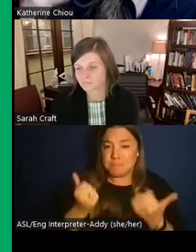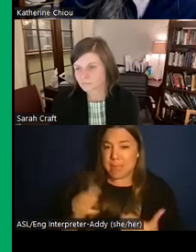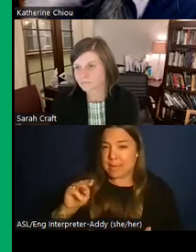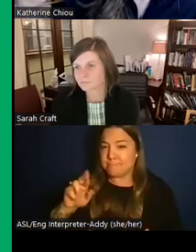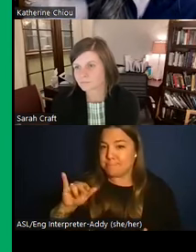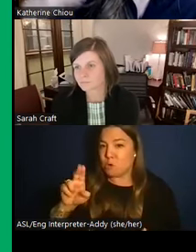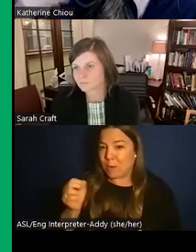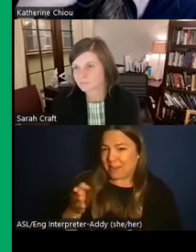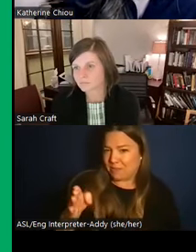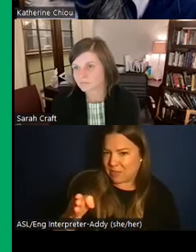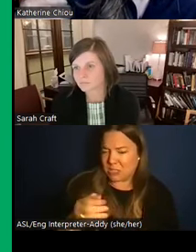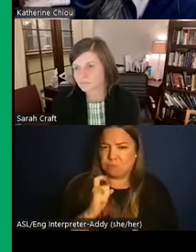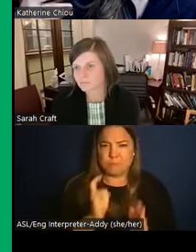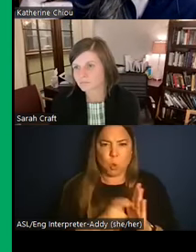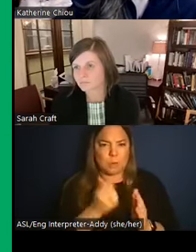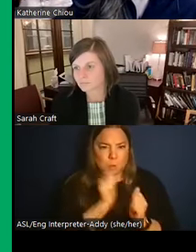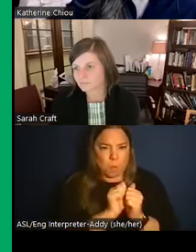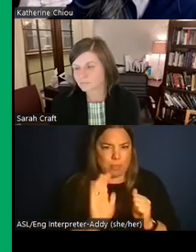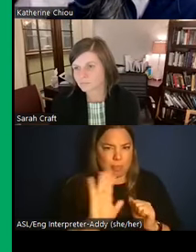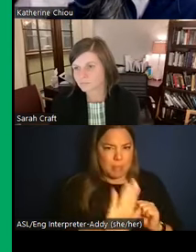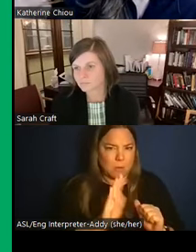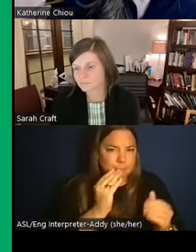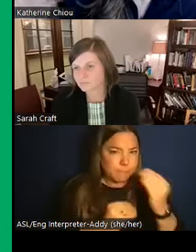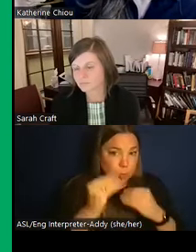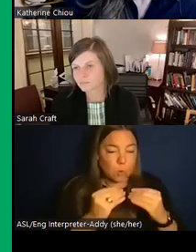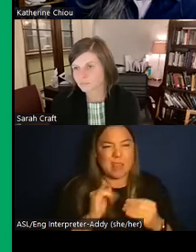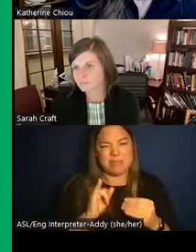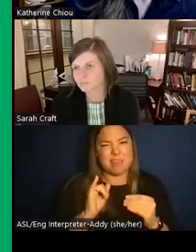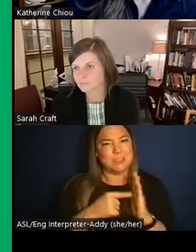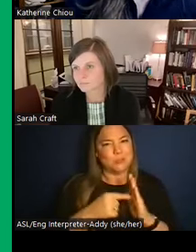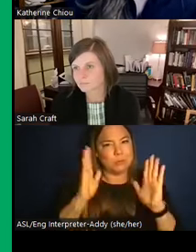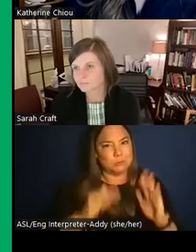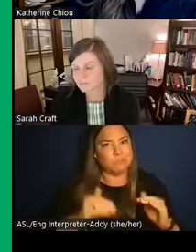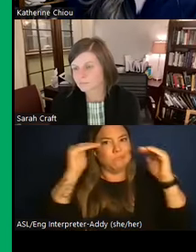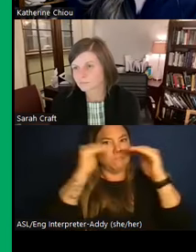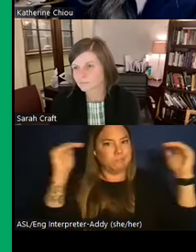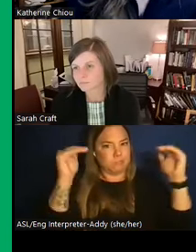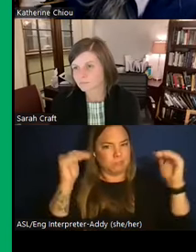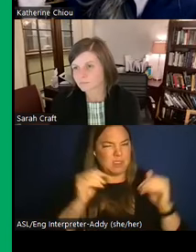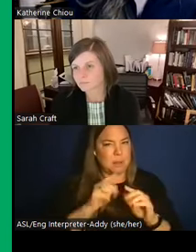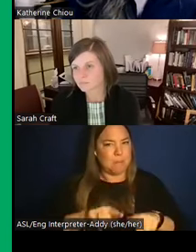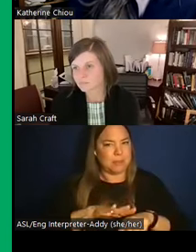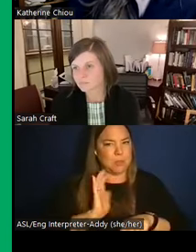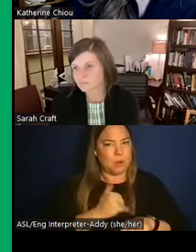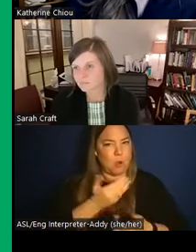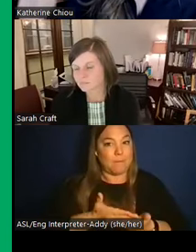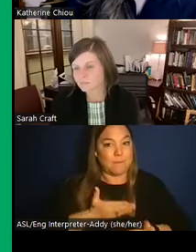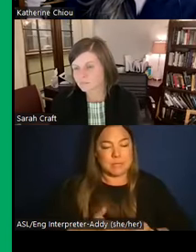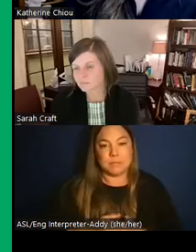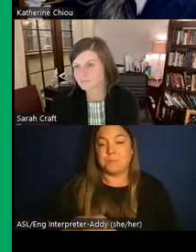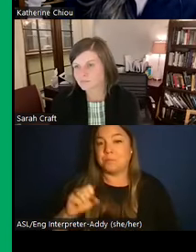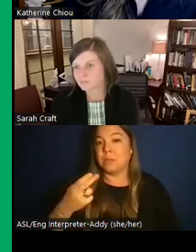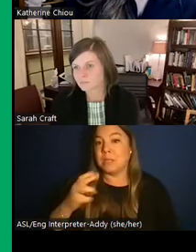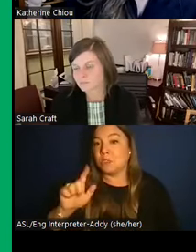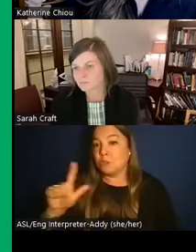seems to be a marker for status in that area based on the evidence we know so far. So lots of those, lots of shellfish in